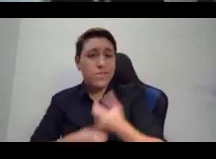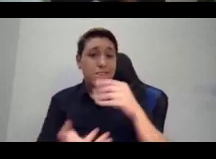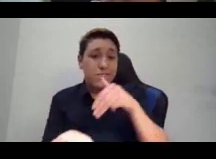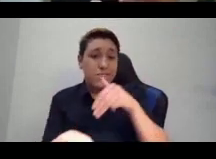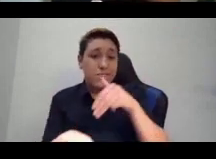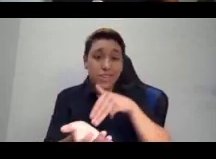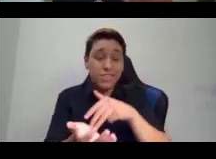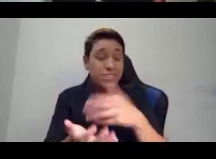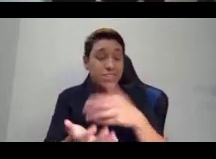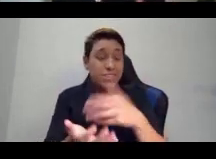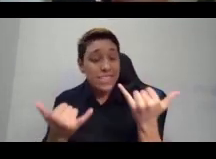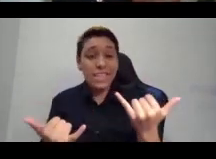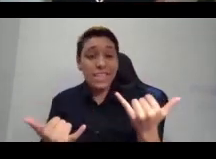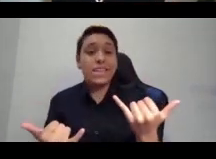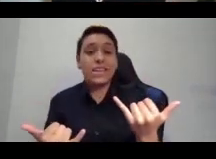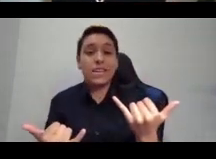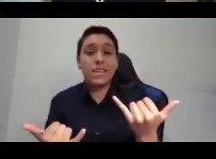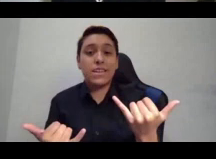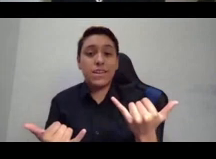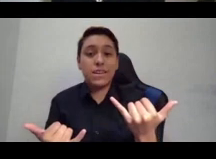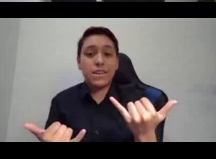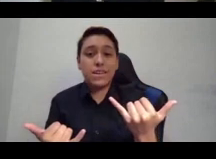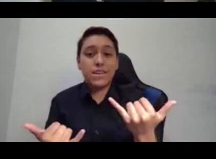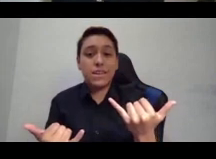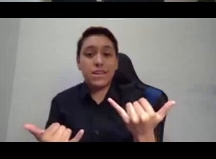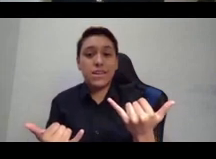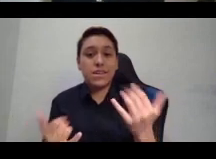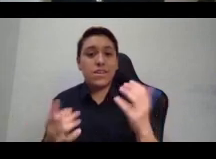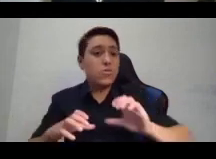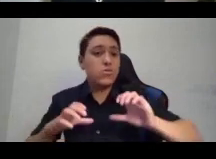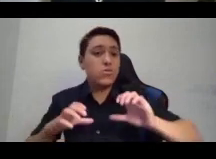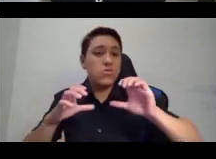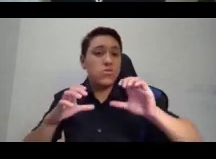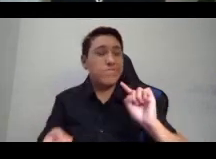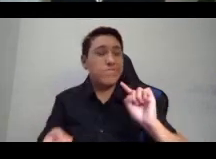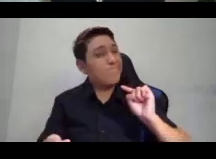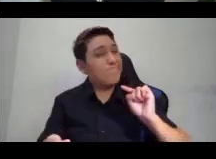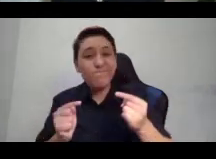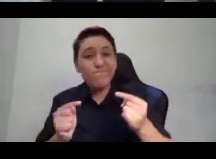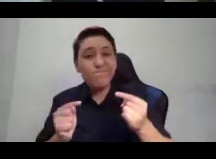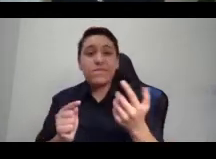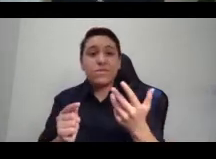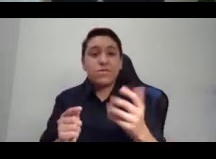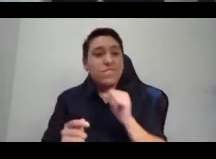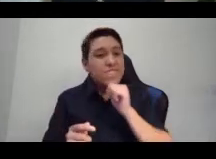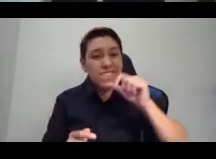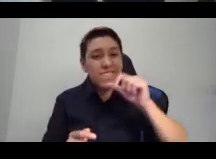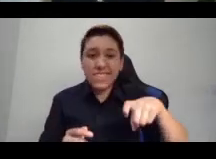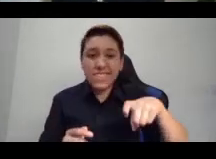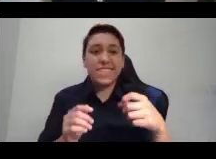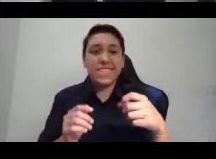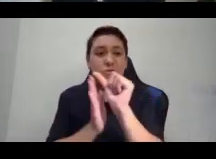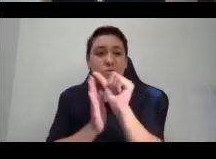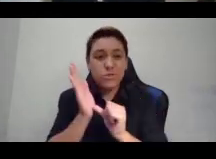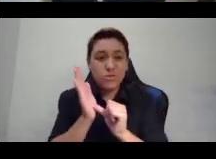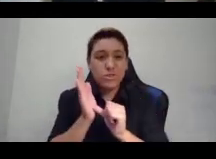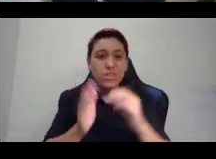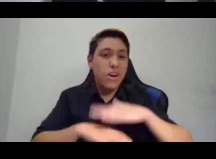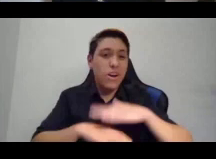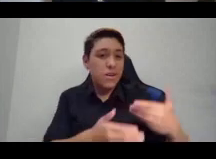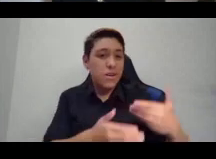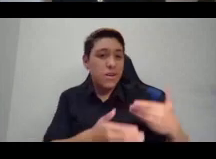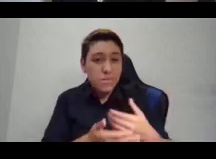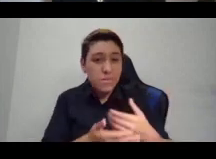harmful, mutilating, non-consensual surgeries against infants and children all over the world under